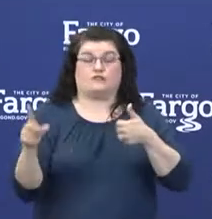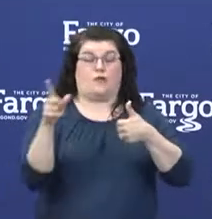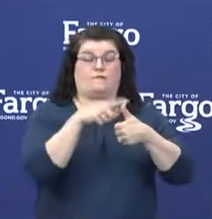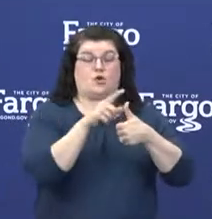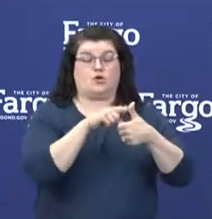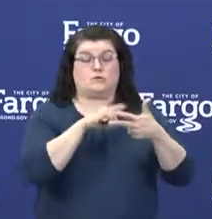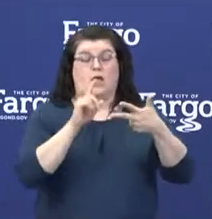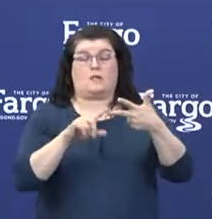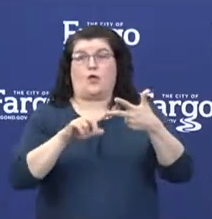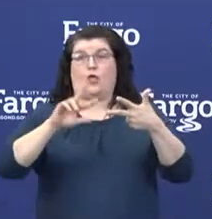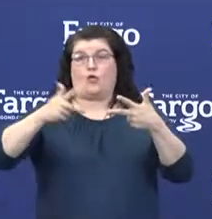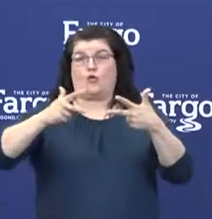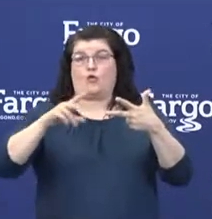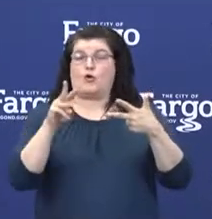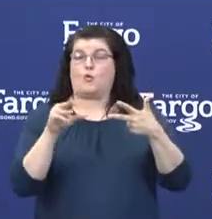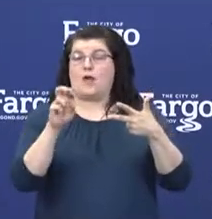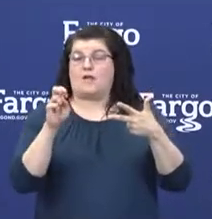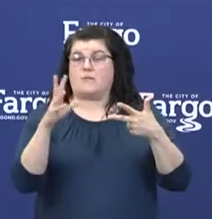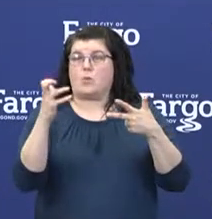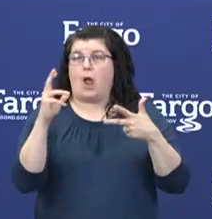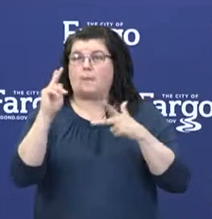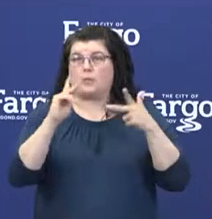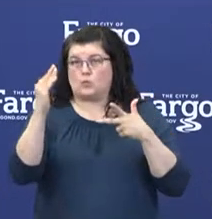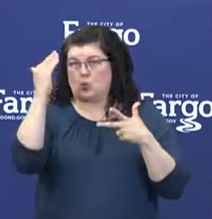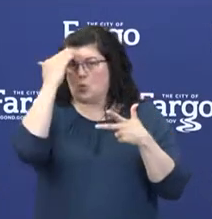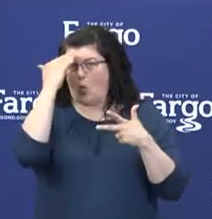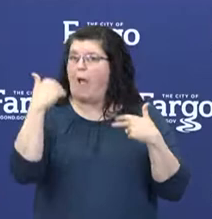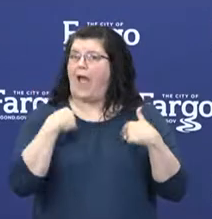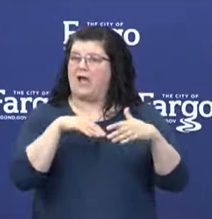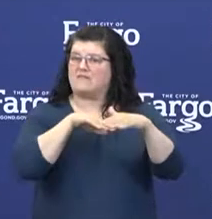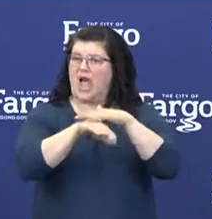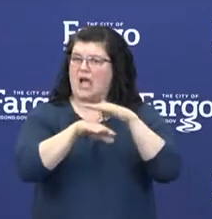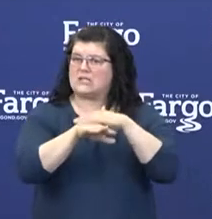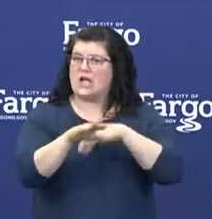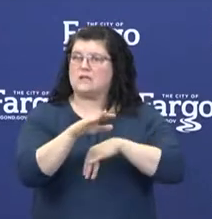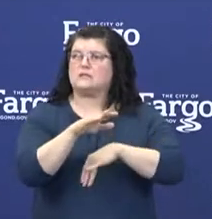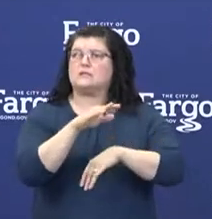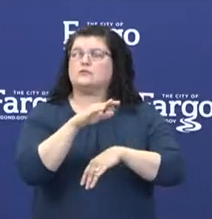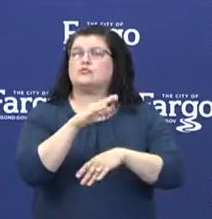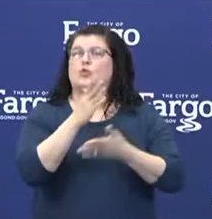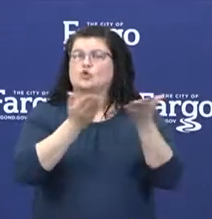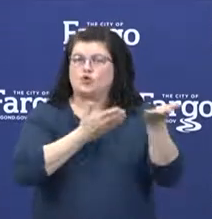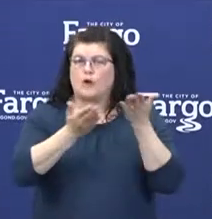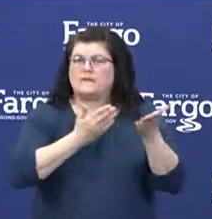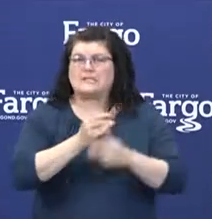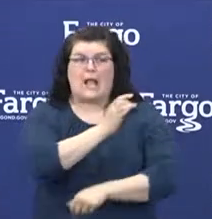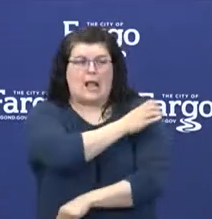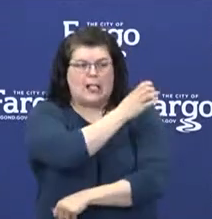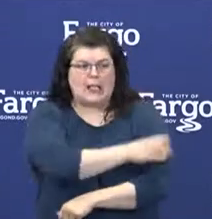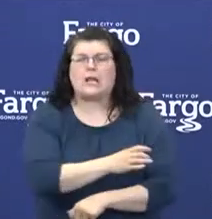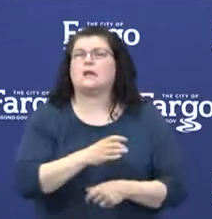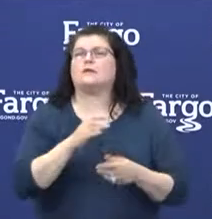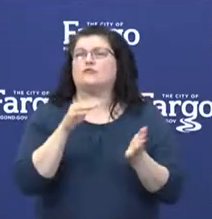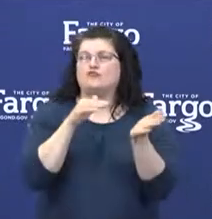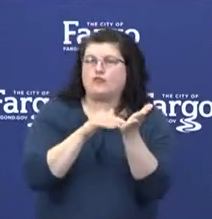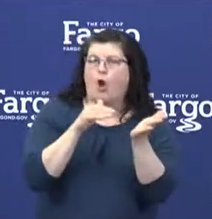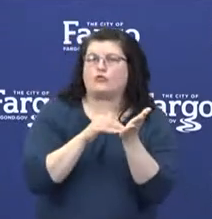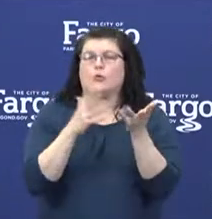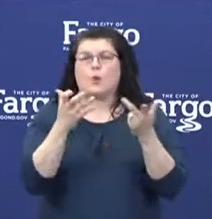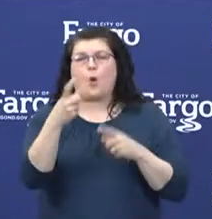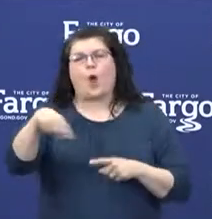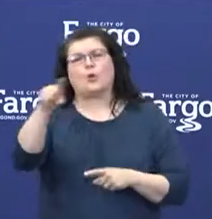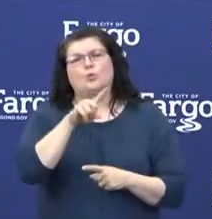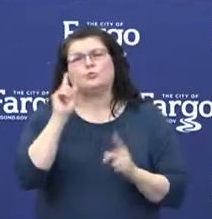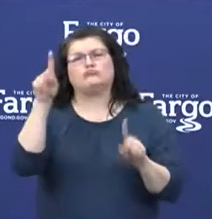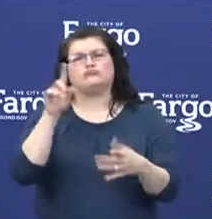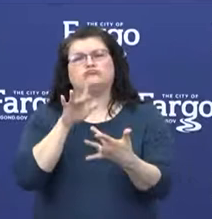really want to make sure that people know that we do have access for them, for our clinical services, and we want people to be reaching out for